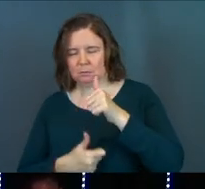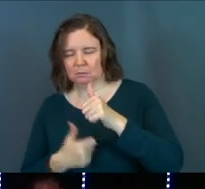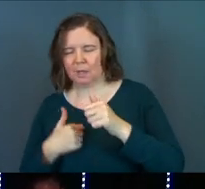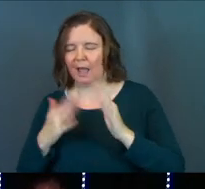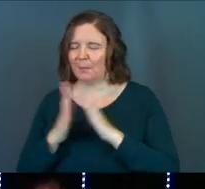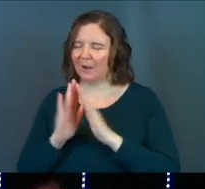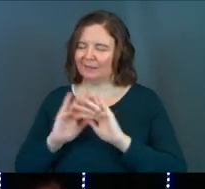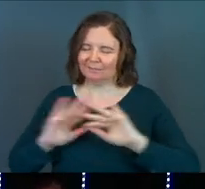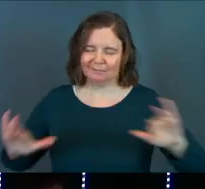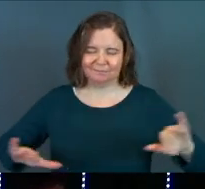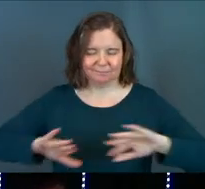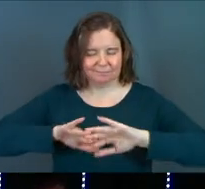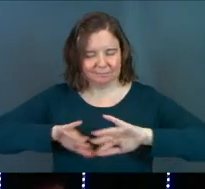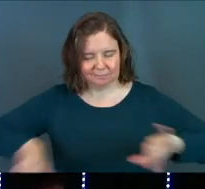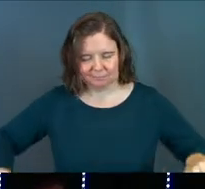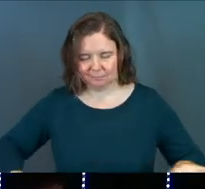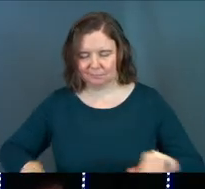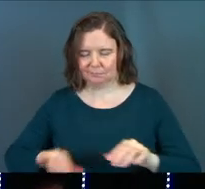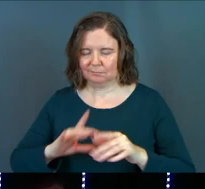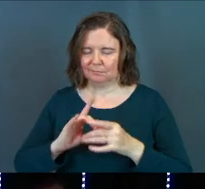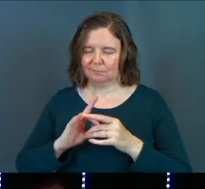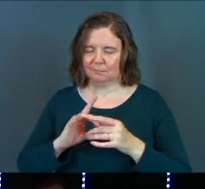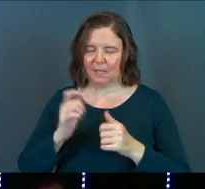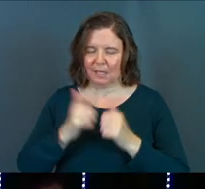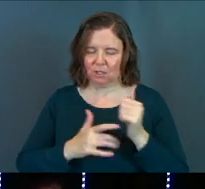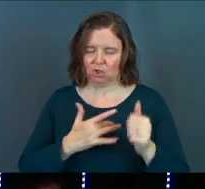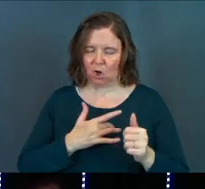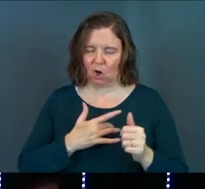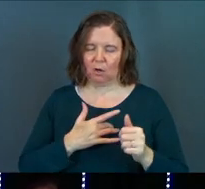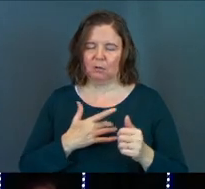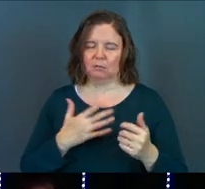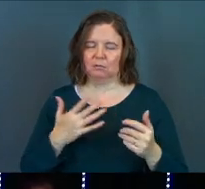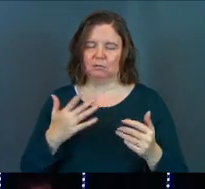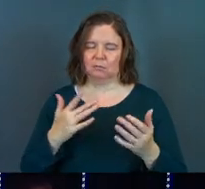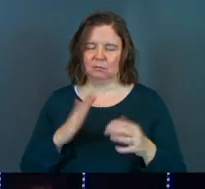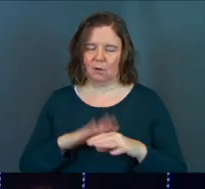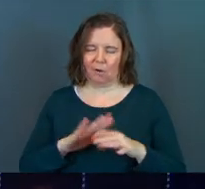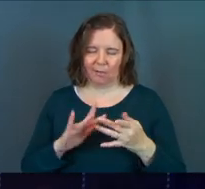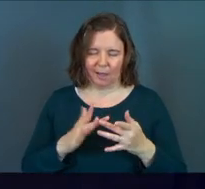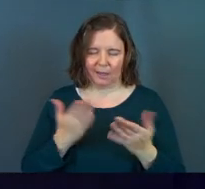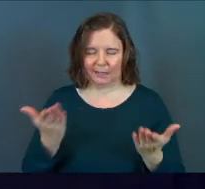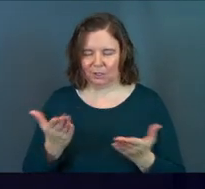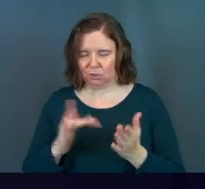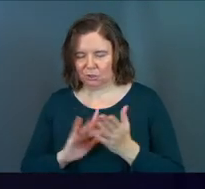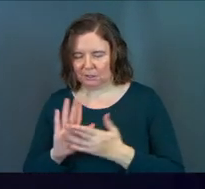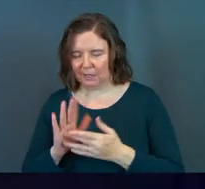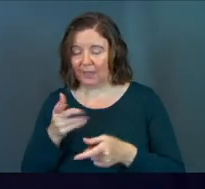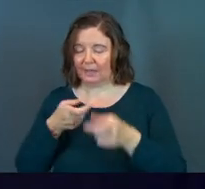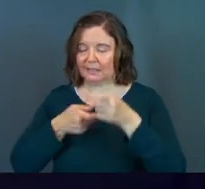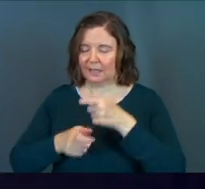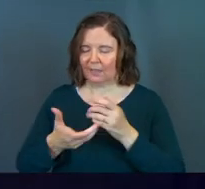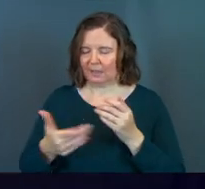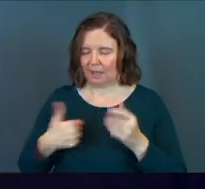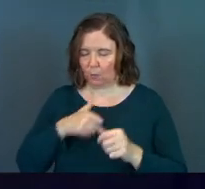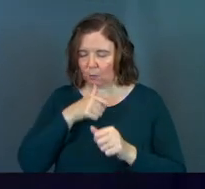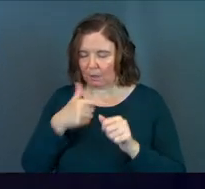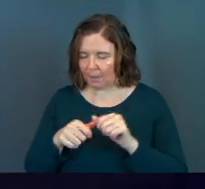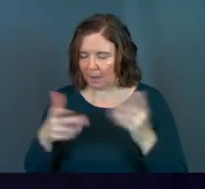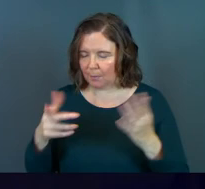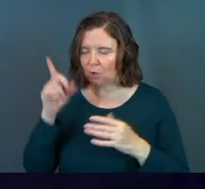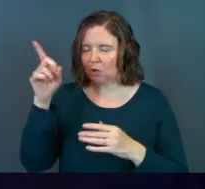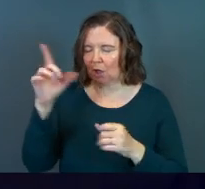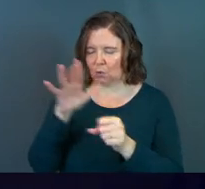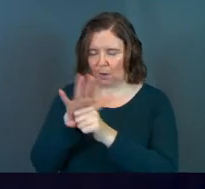are broken and gone in the name of Jesus forever and every, for every heart in this room and online, Jesus. That instead, the thing that we remember